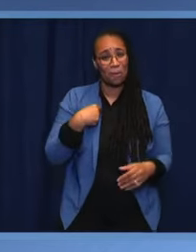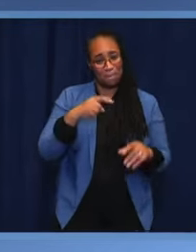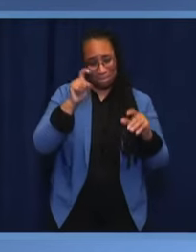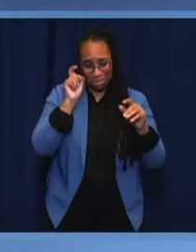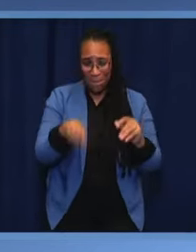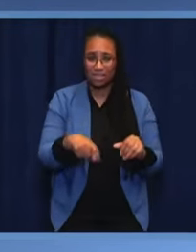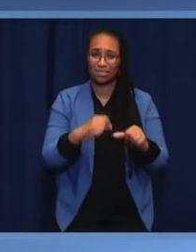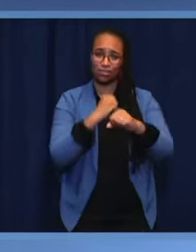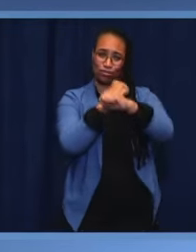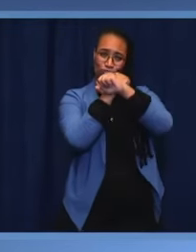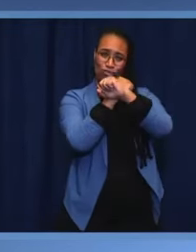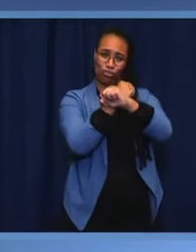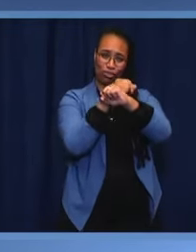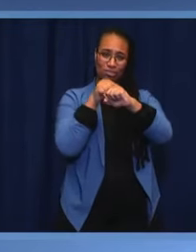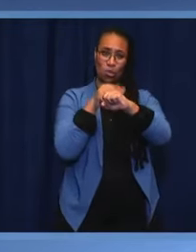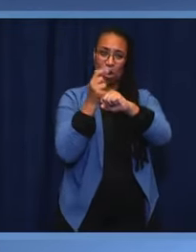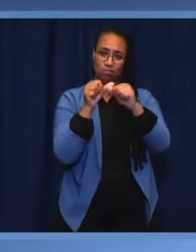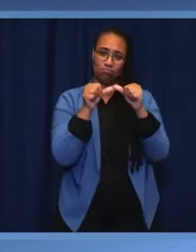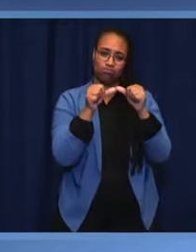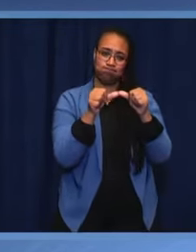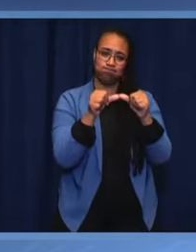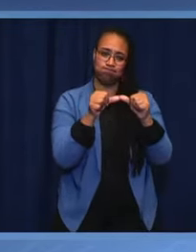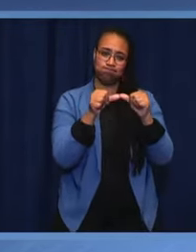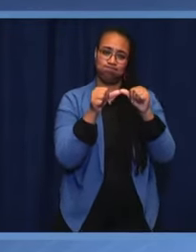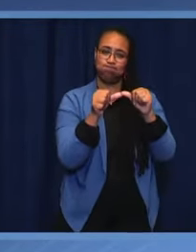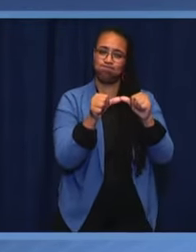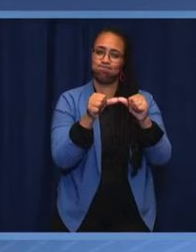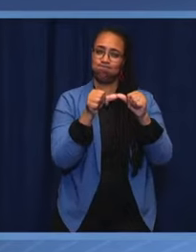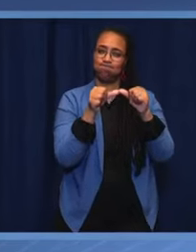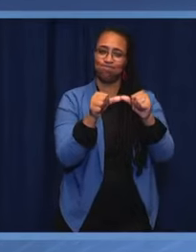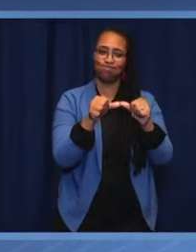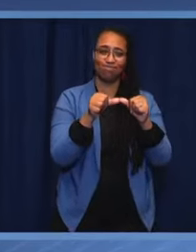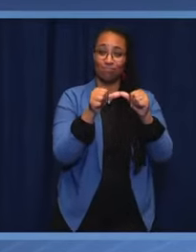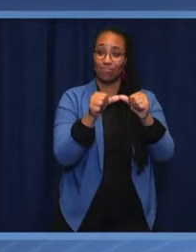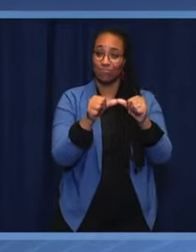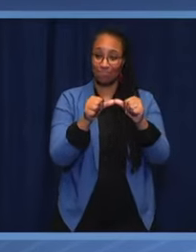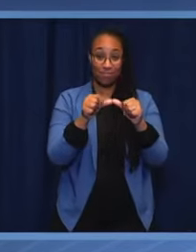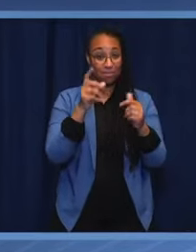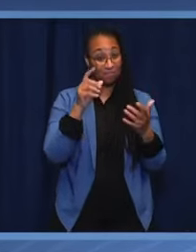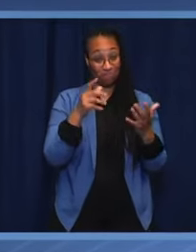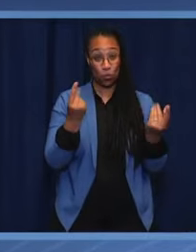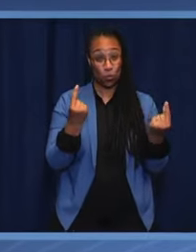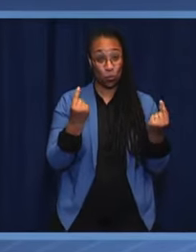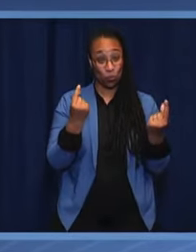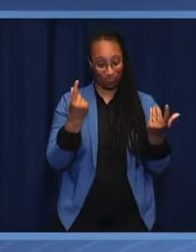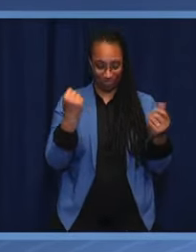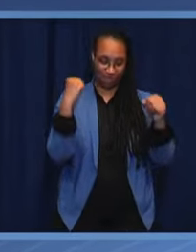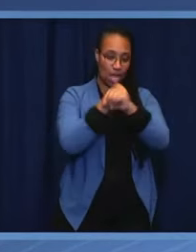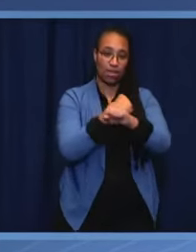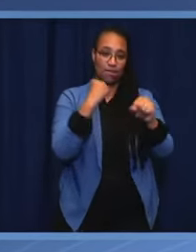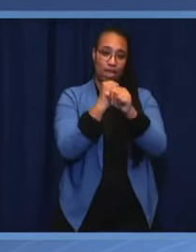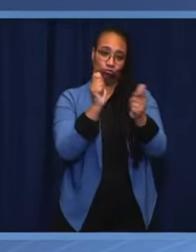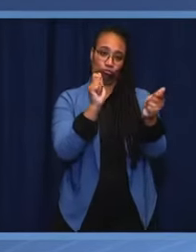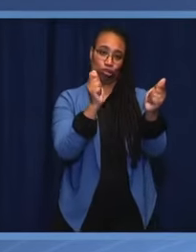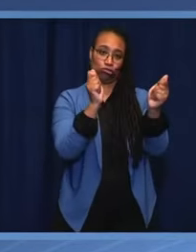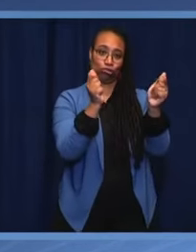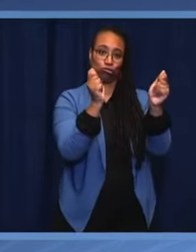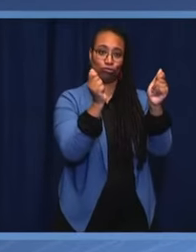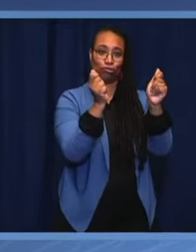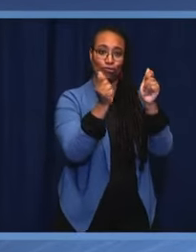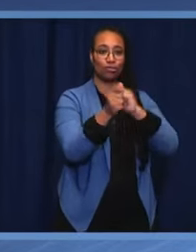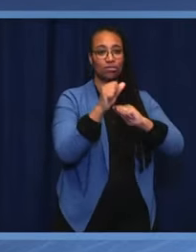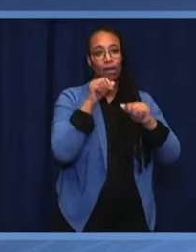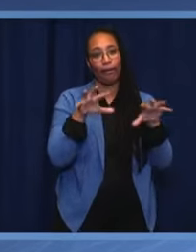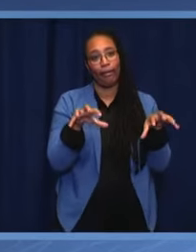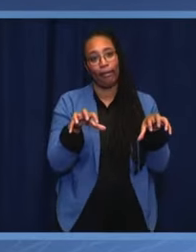over the world. And we have, of course, to fight climate change. And we have to stand up for our common values.